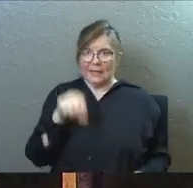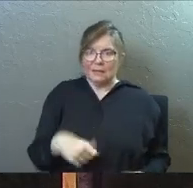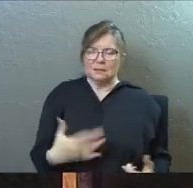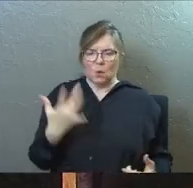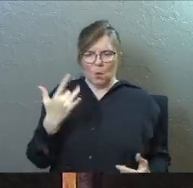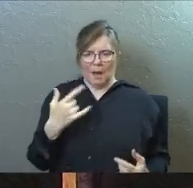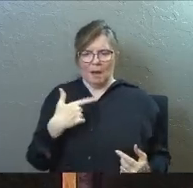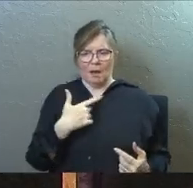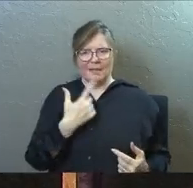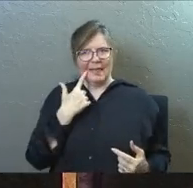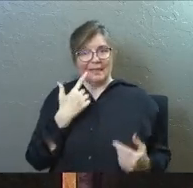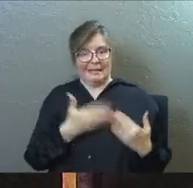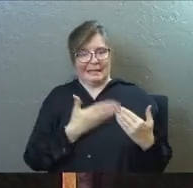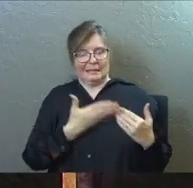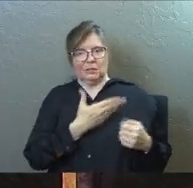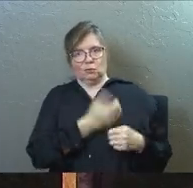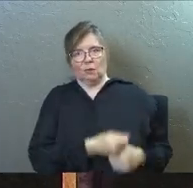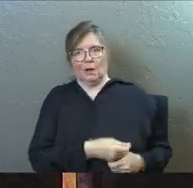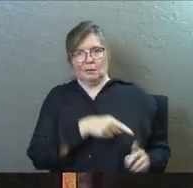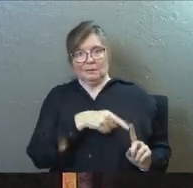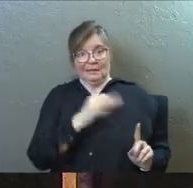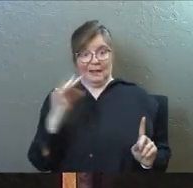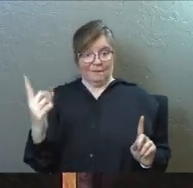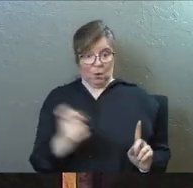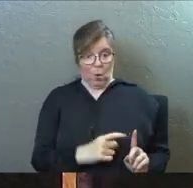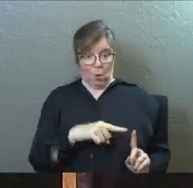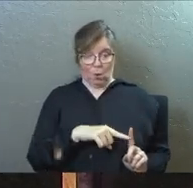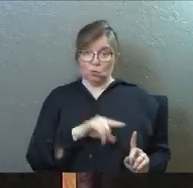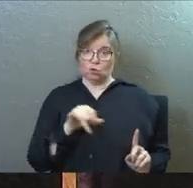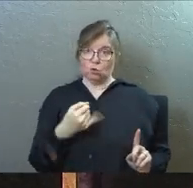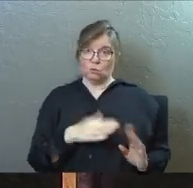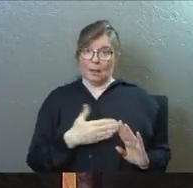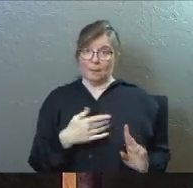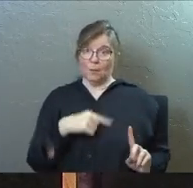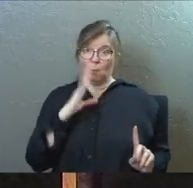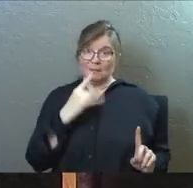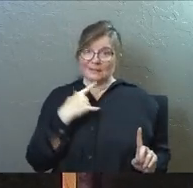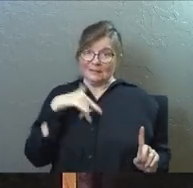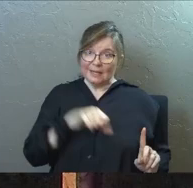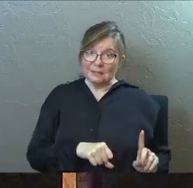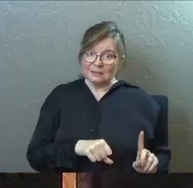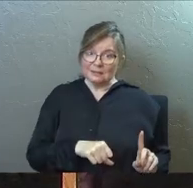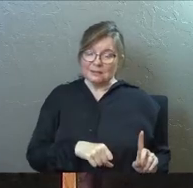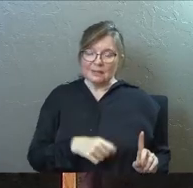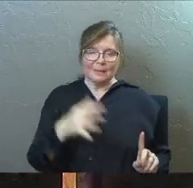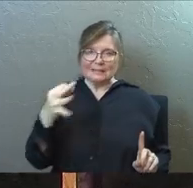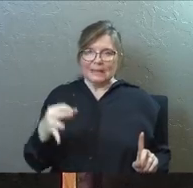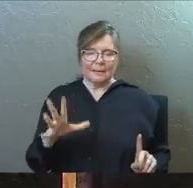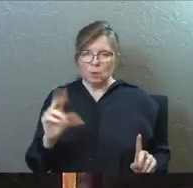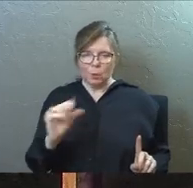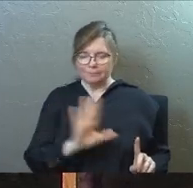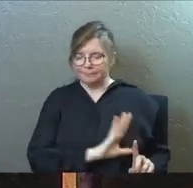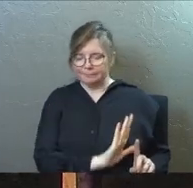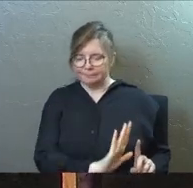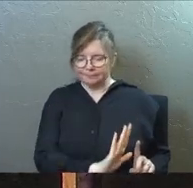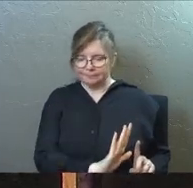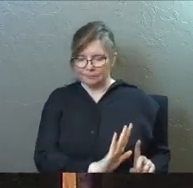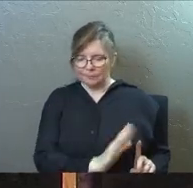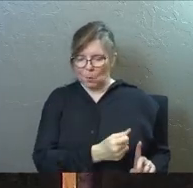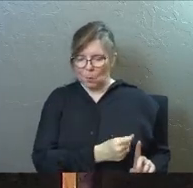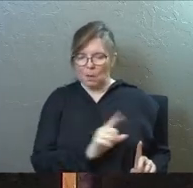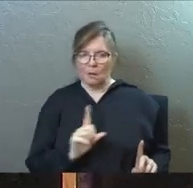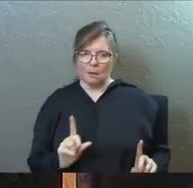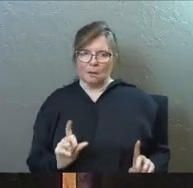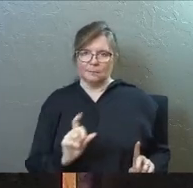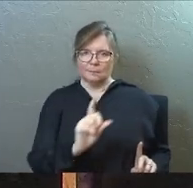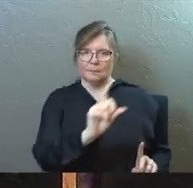yes. Why didn't he go down to where it was easy? Why didn't he go down to where it was guaranteed? Why